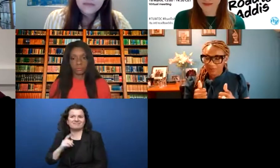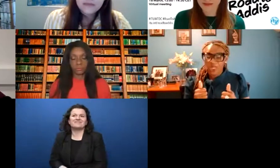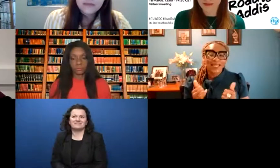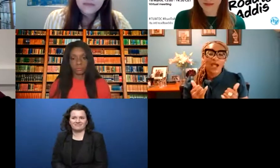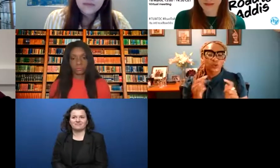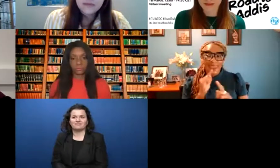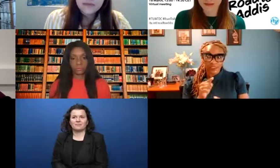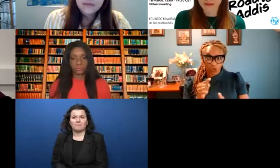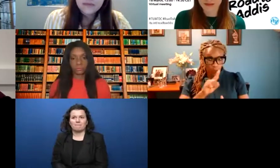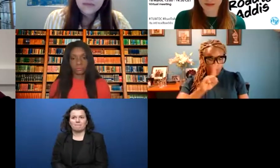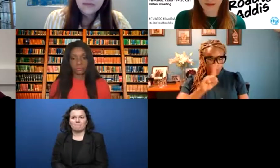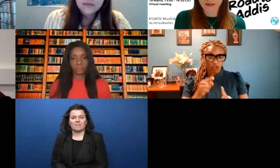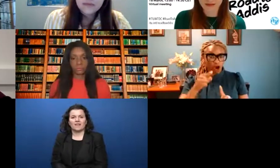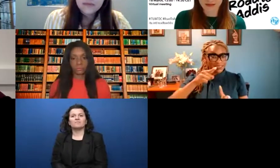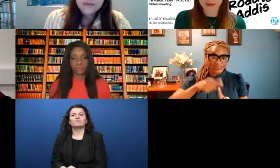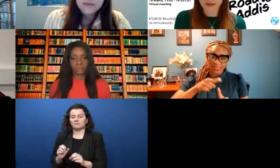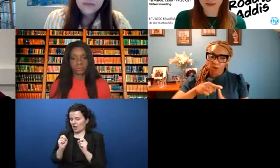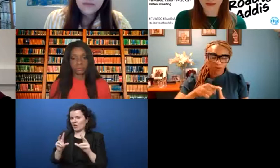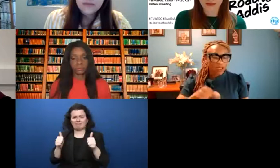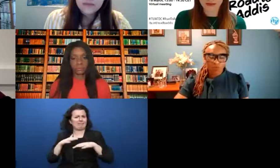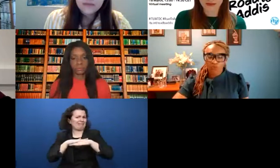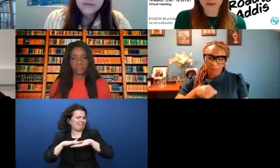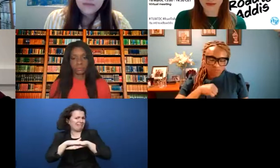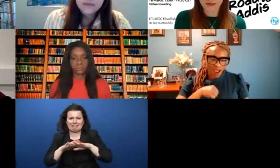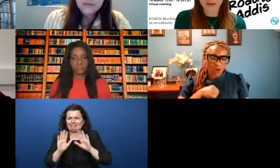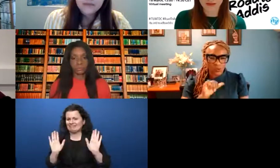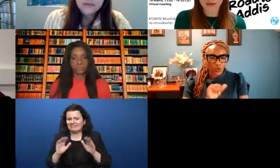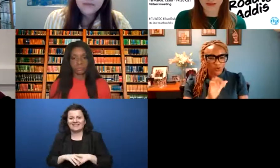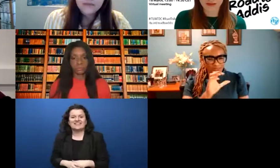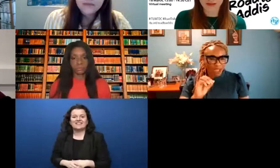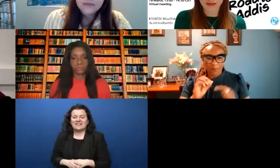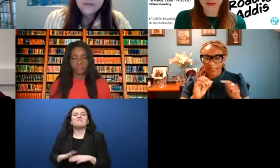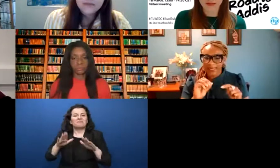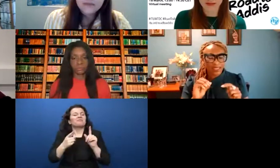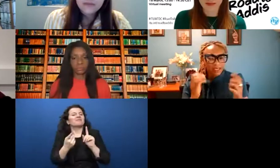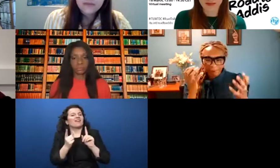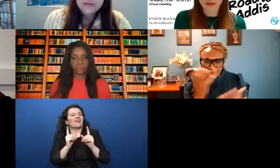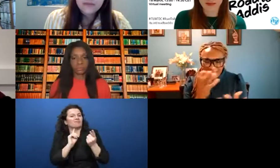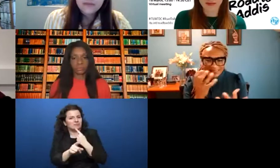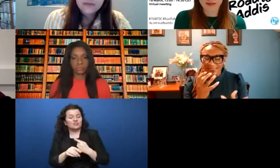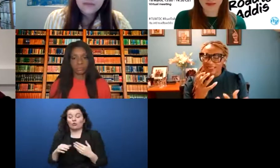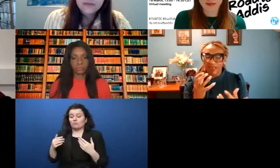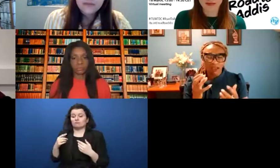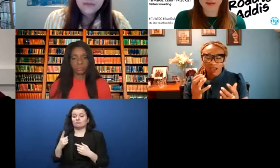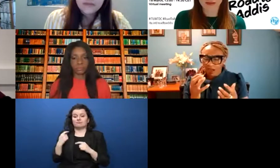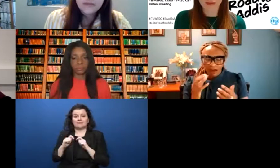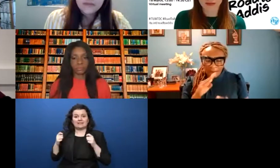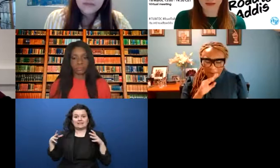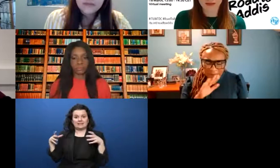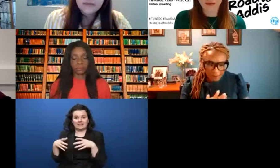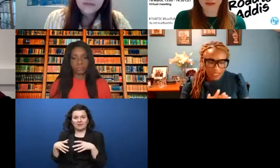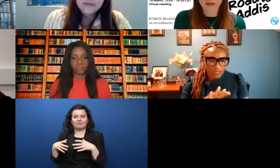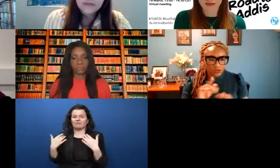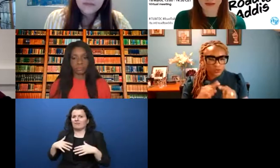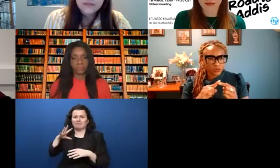And this is Claudia speaking. Okay. I apologize for that. I'll answer your question now. T-Mobile is very... I'm so proud to